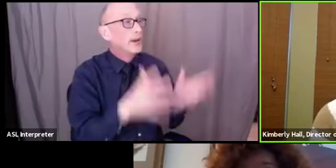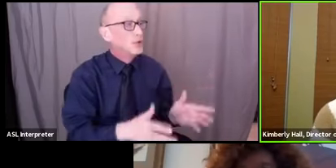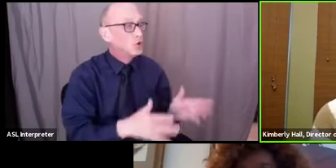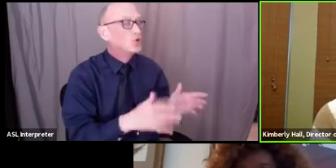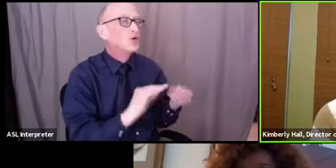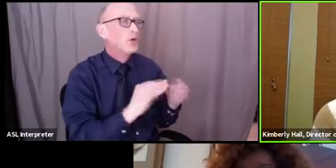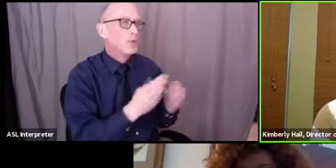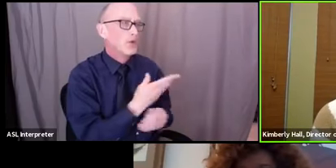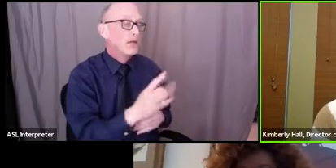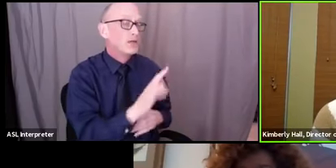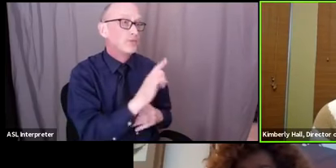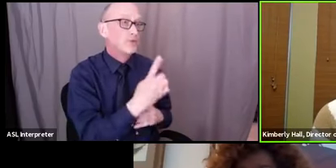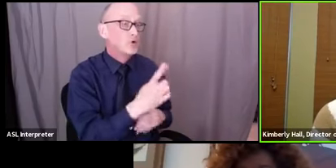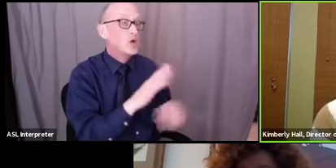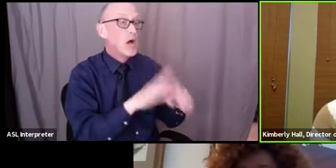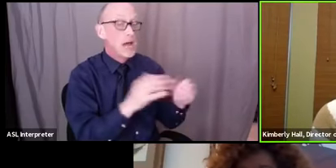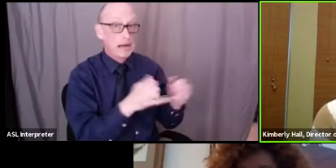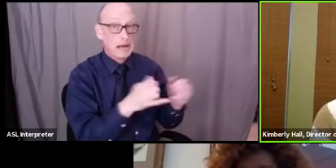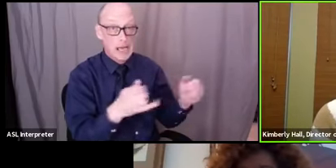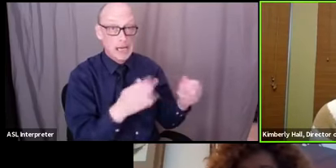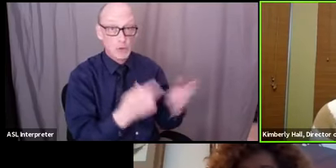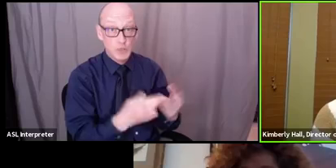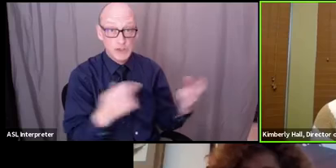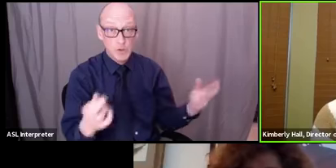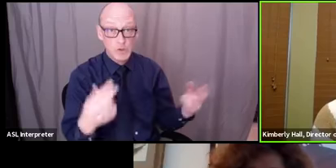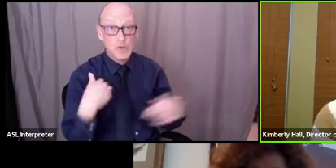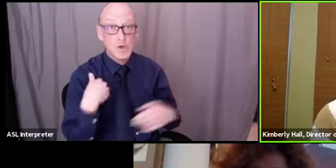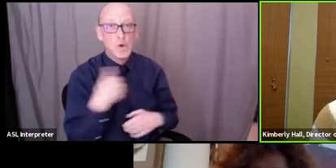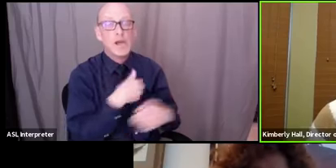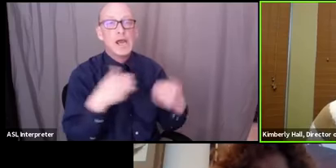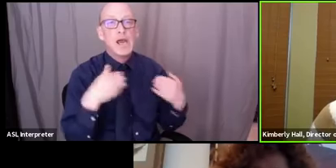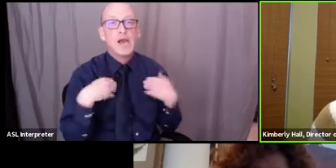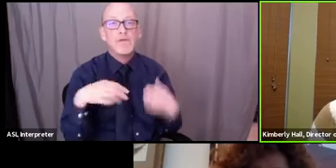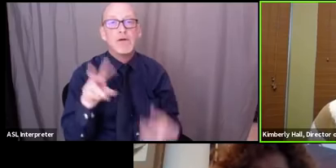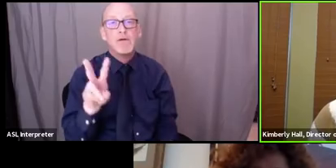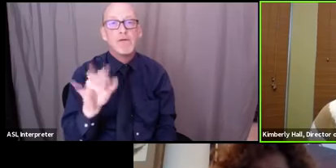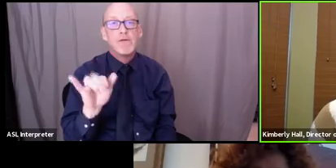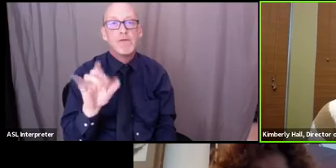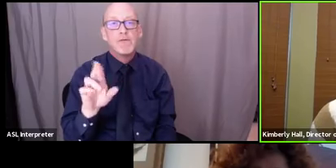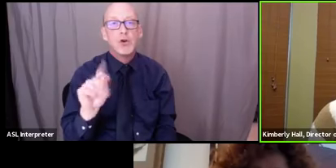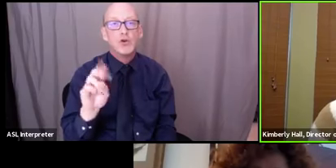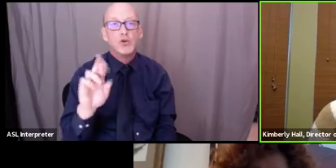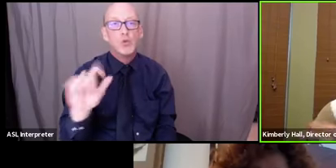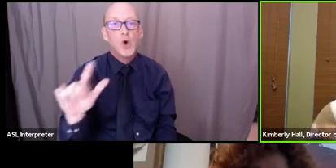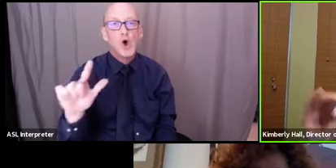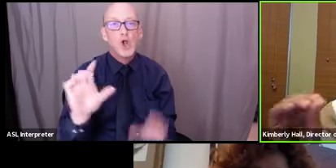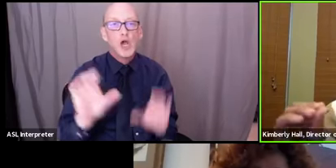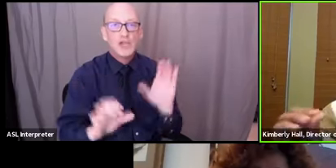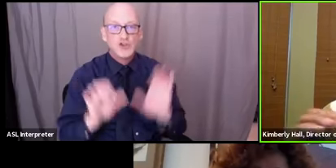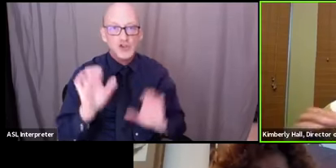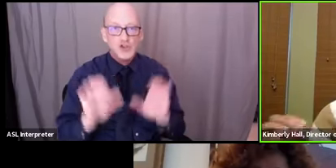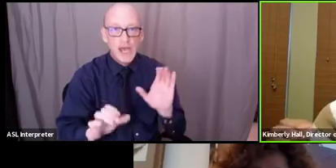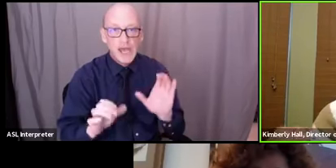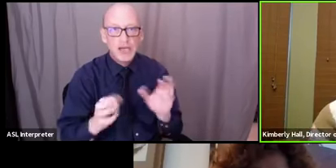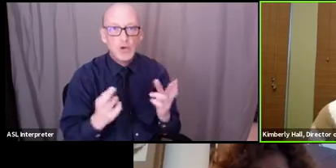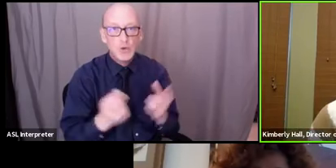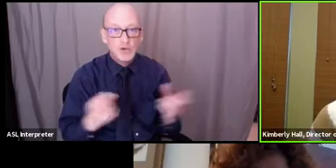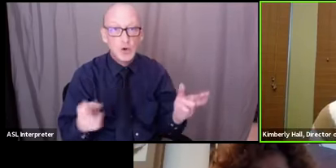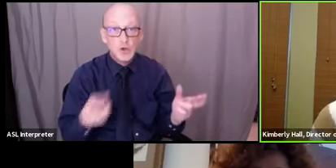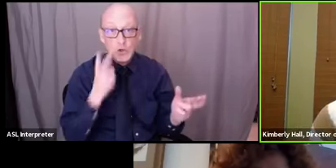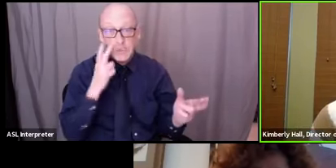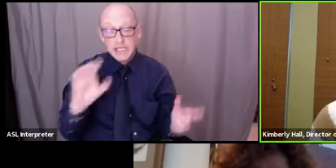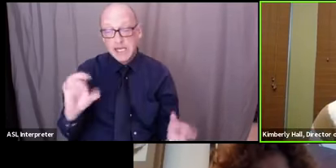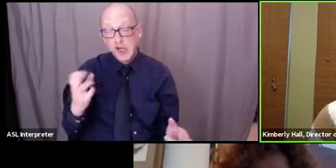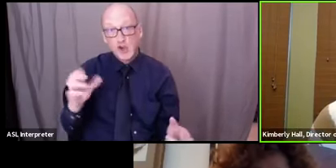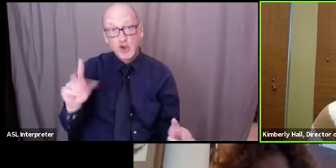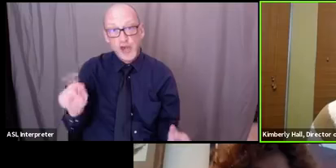utilizing online resources we have a virtual chat assistant a lot of people are getting familiar with the little chat button that comes up